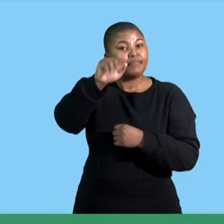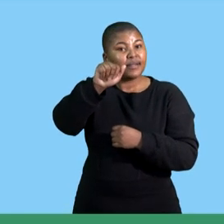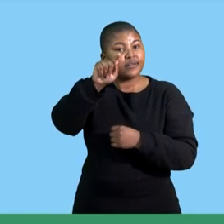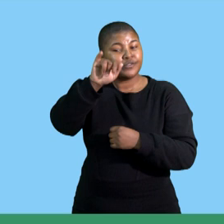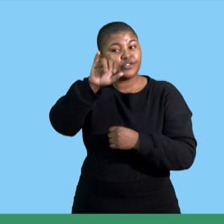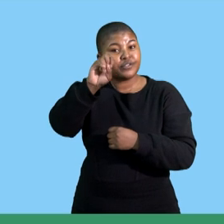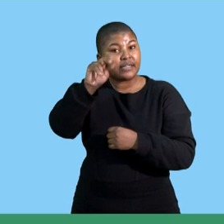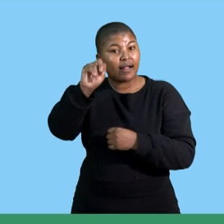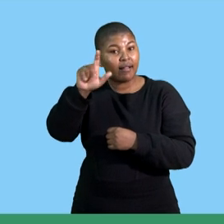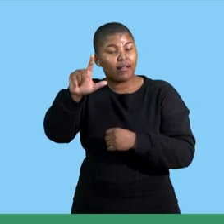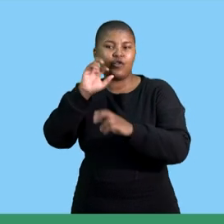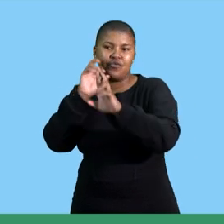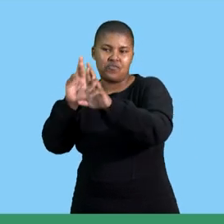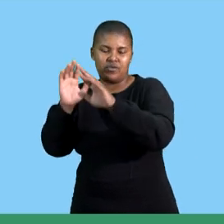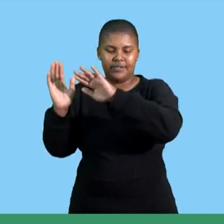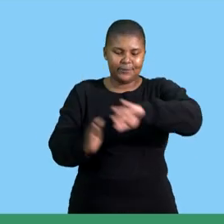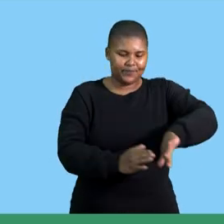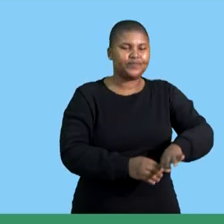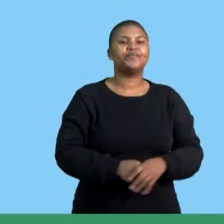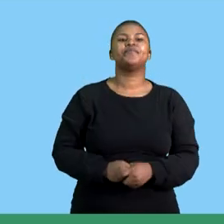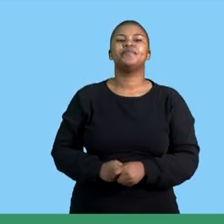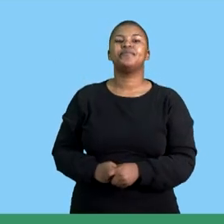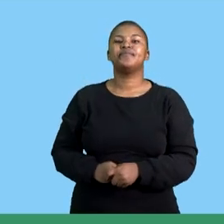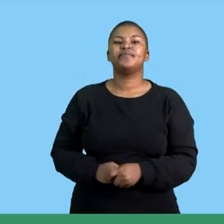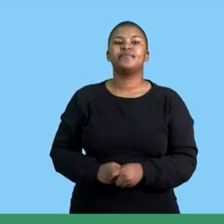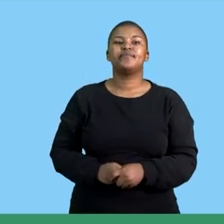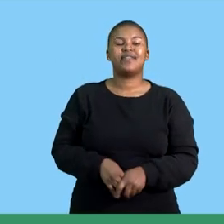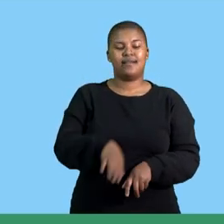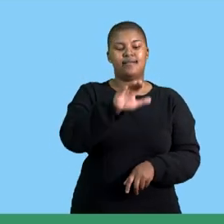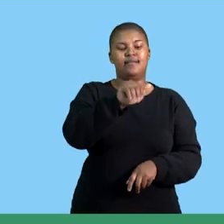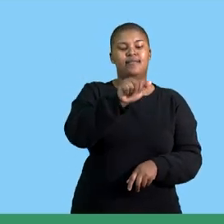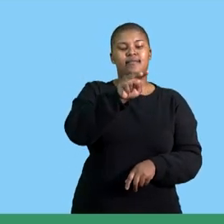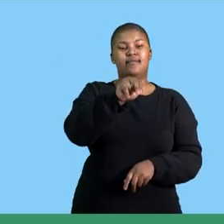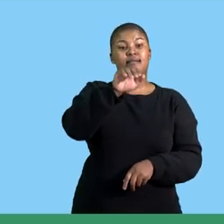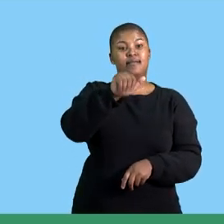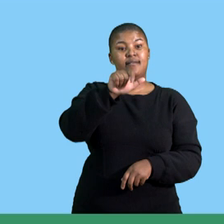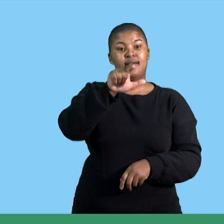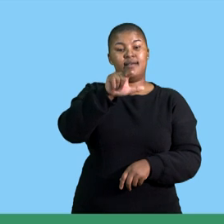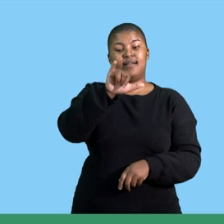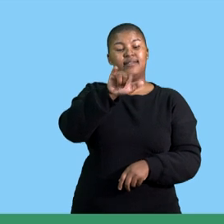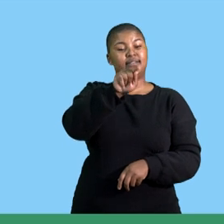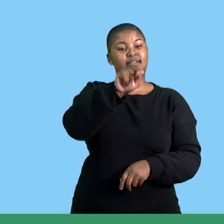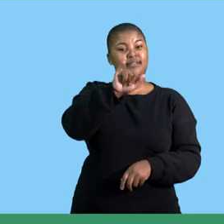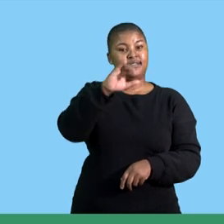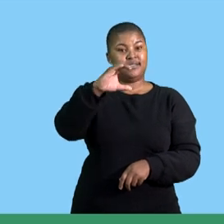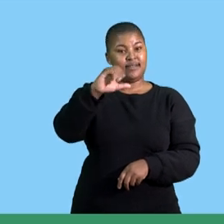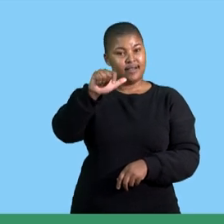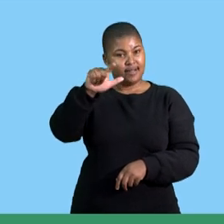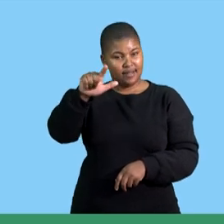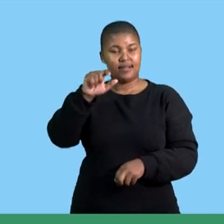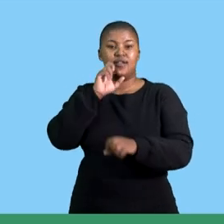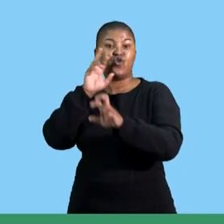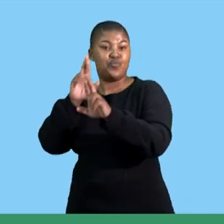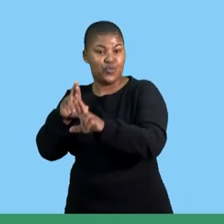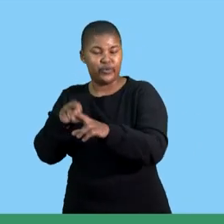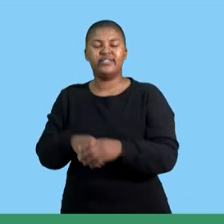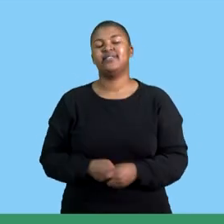analytical reports analytical reports help management to evaluate business decisions based